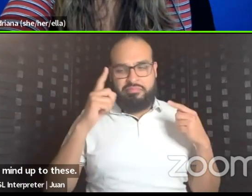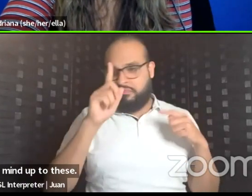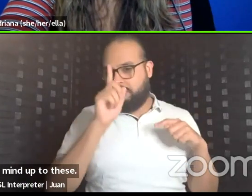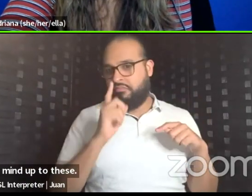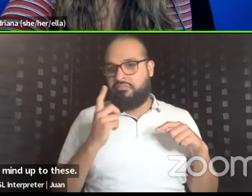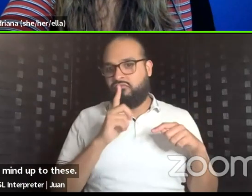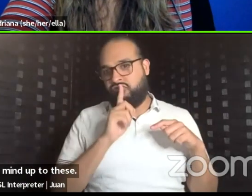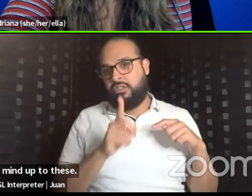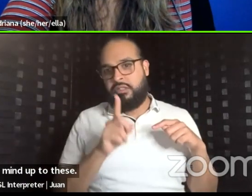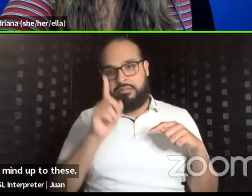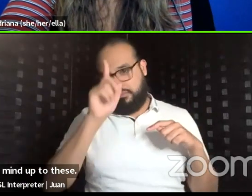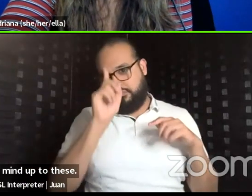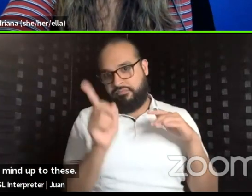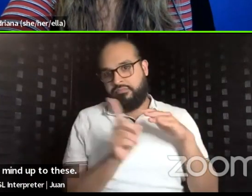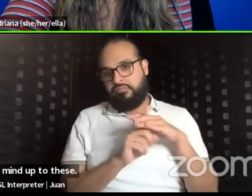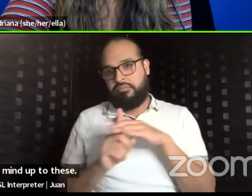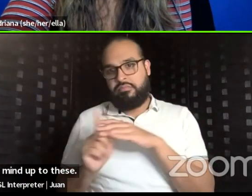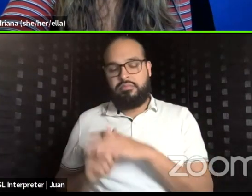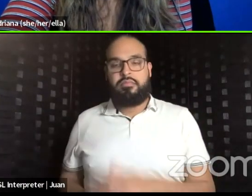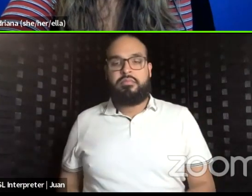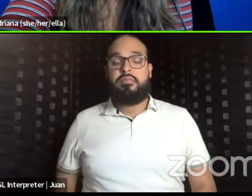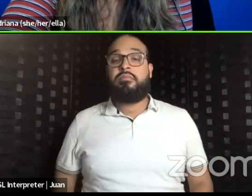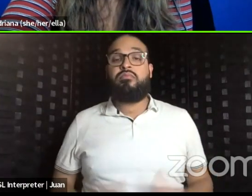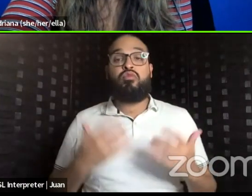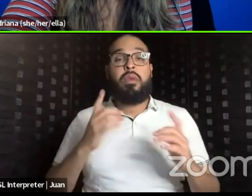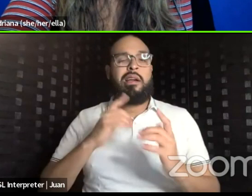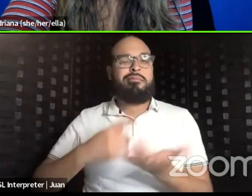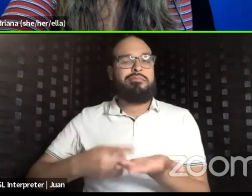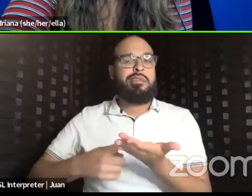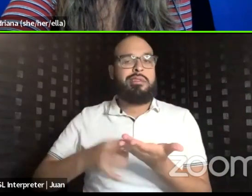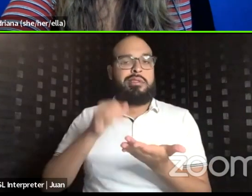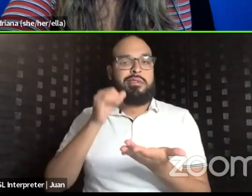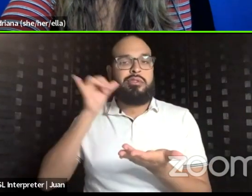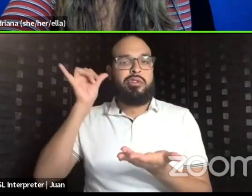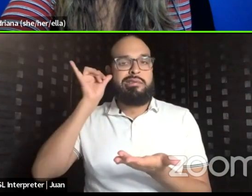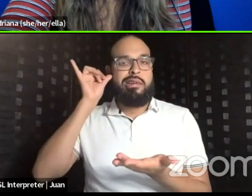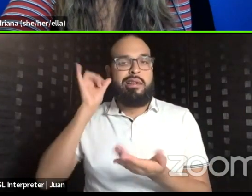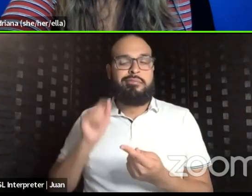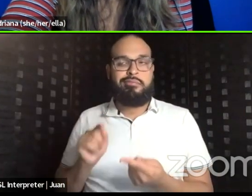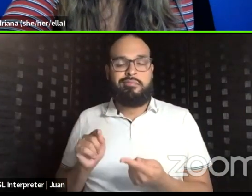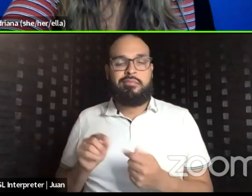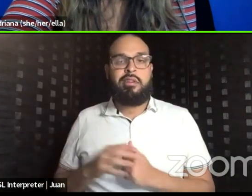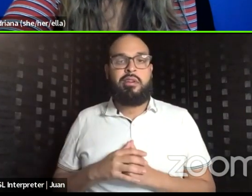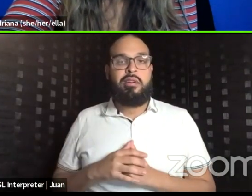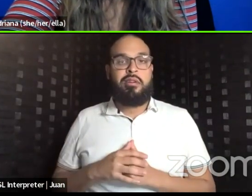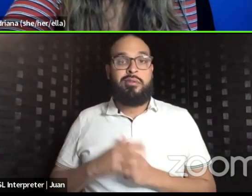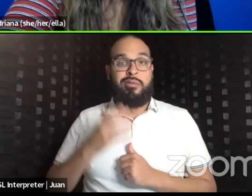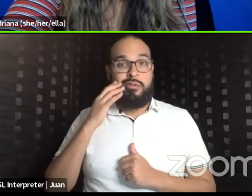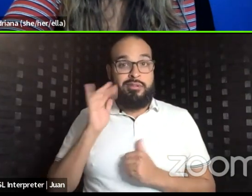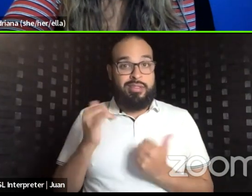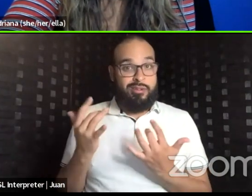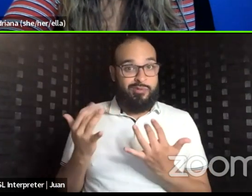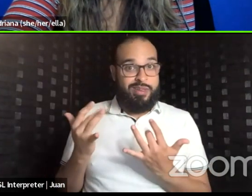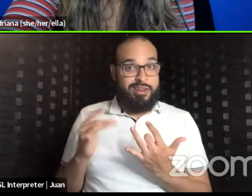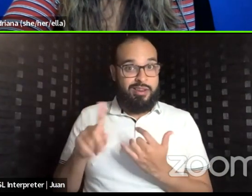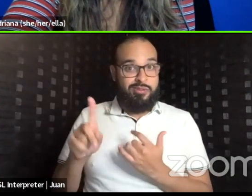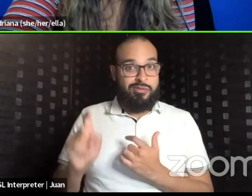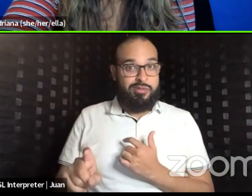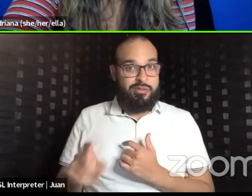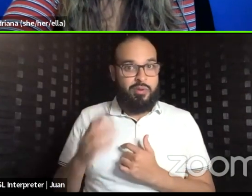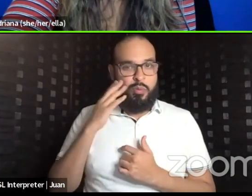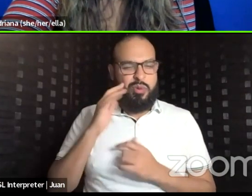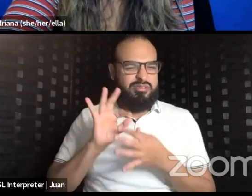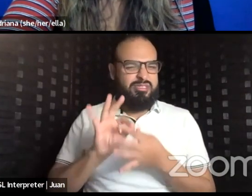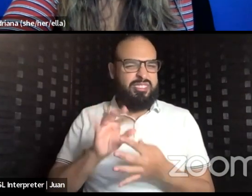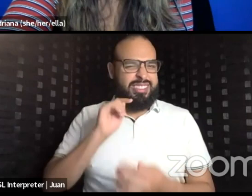me was a conversation that we had yesterday about that pending question to Mania about teenagers,